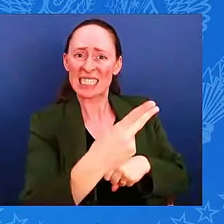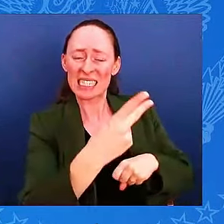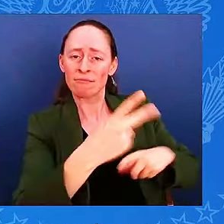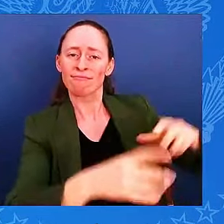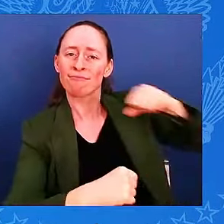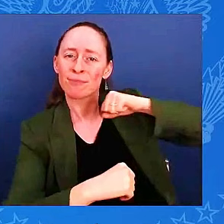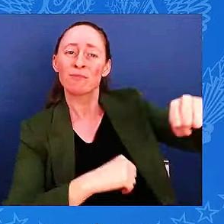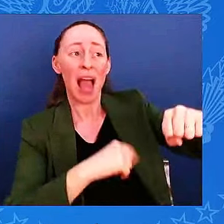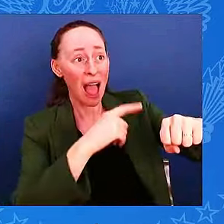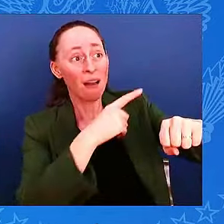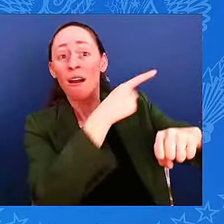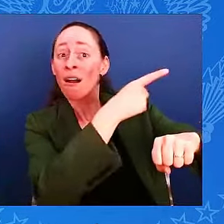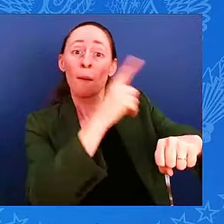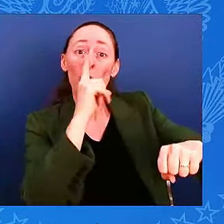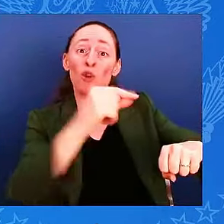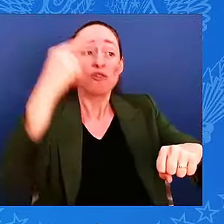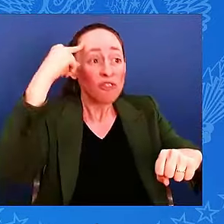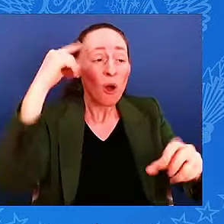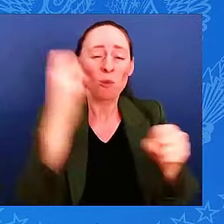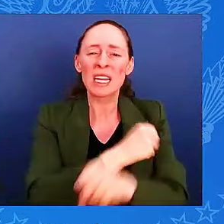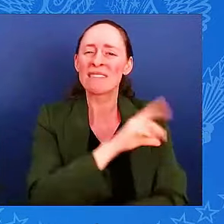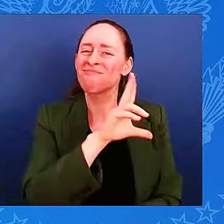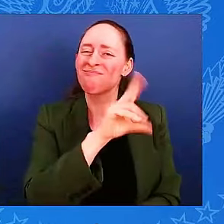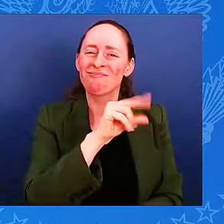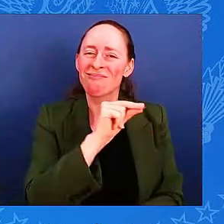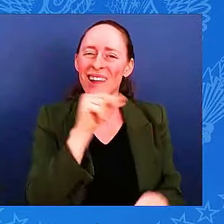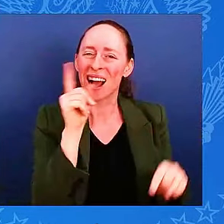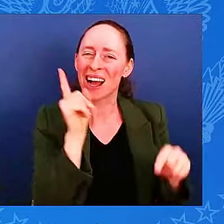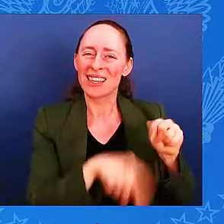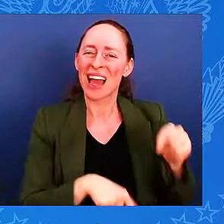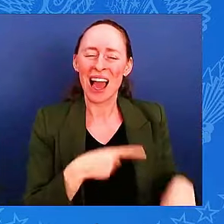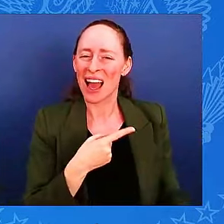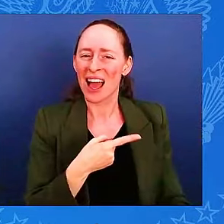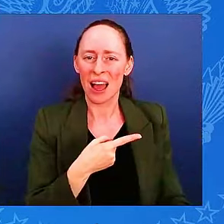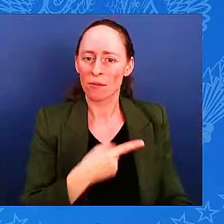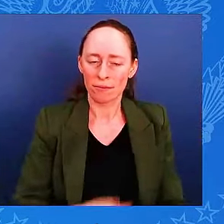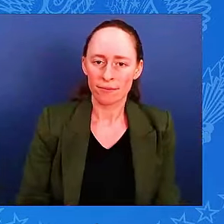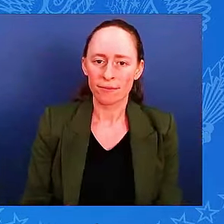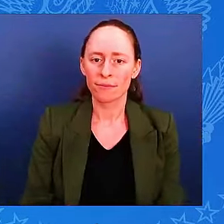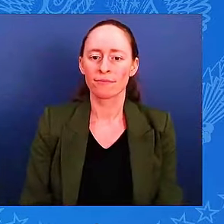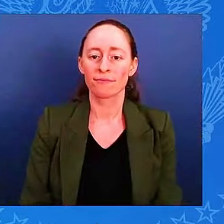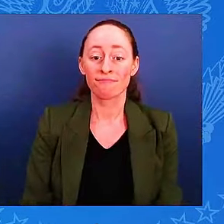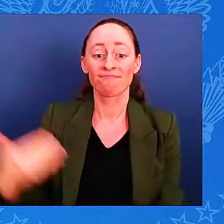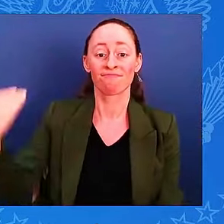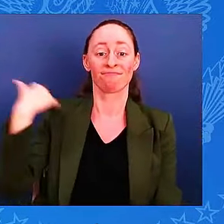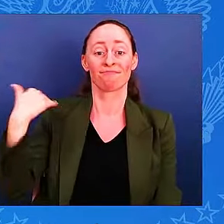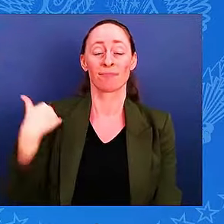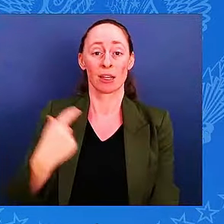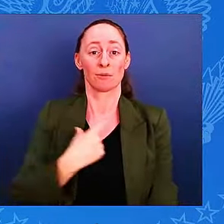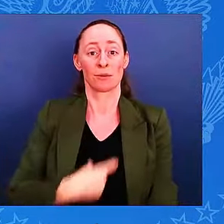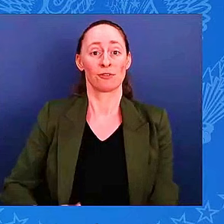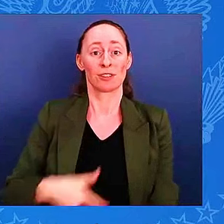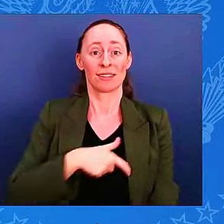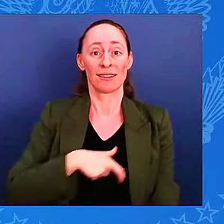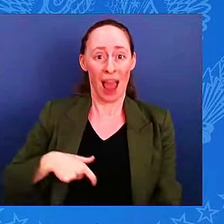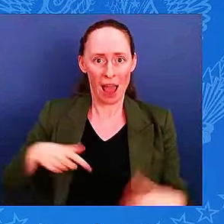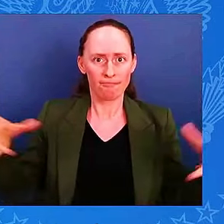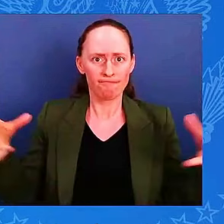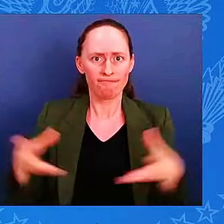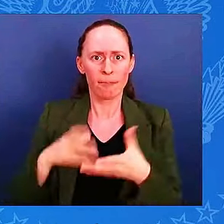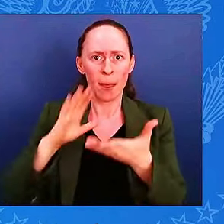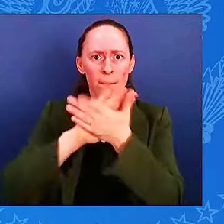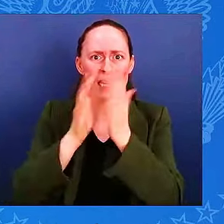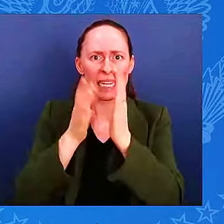Swiss Peace Summit this year, 89 countries came together to say that Ukraine's right to territorial